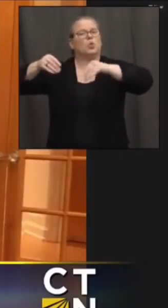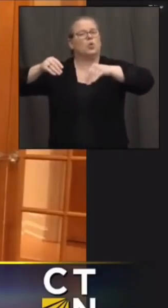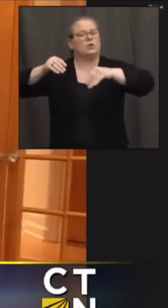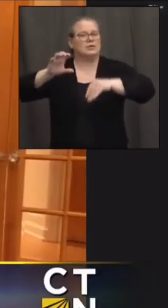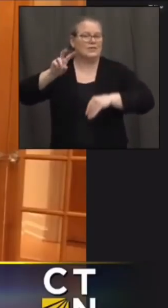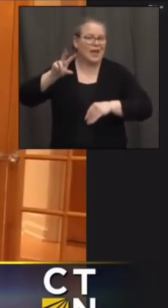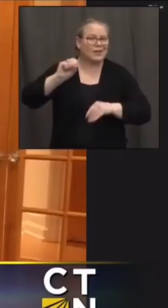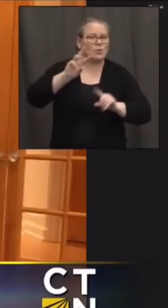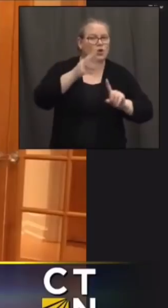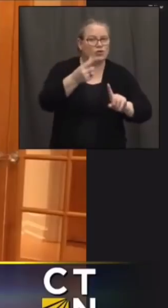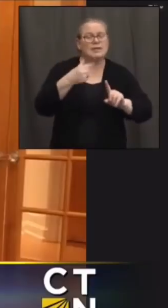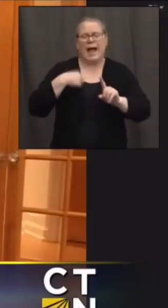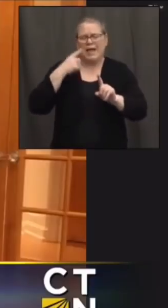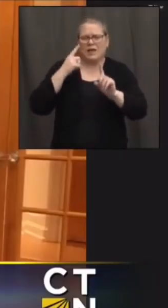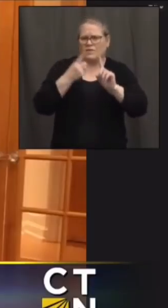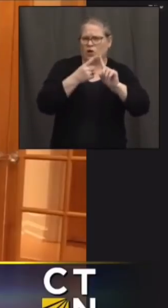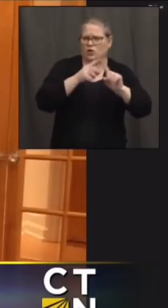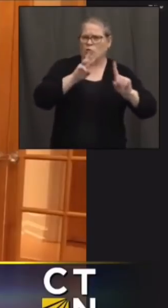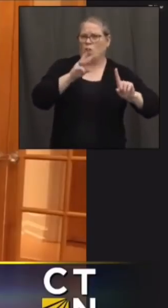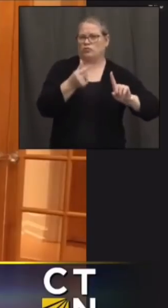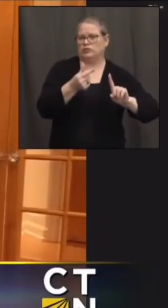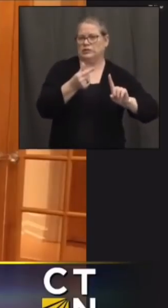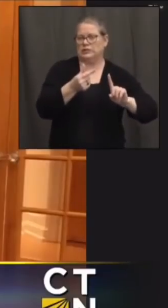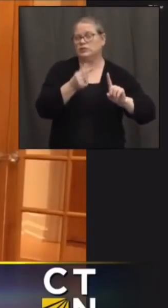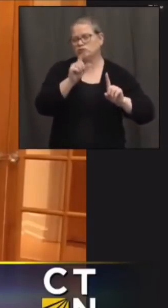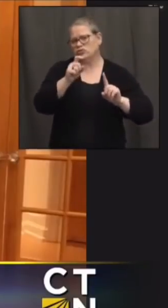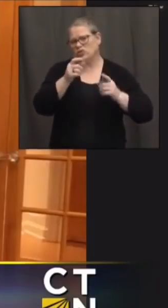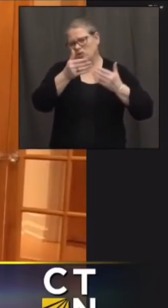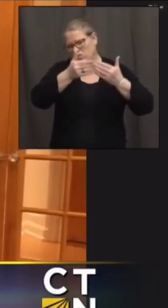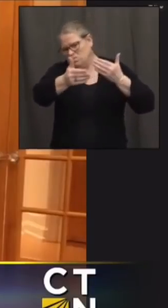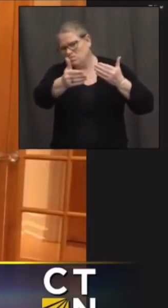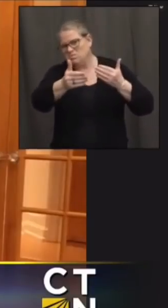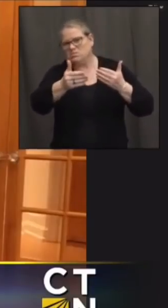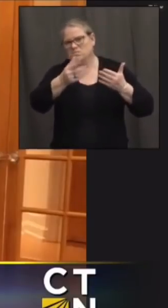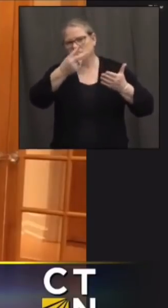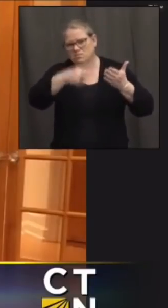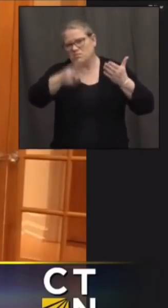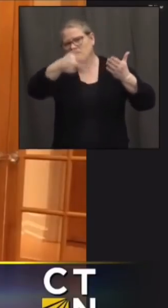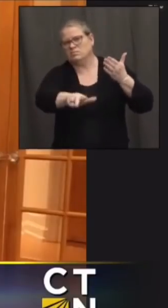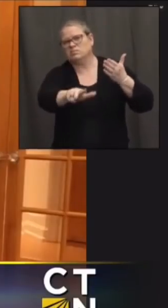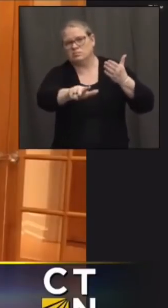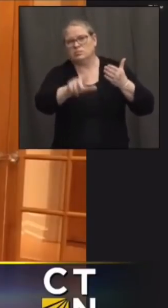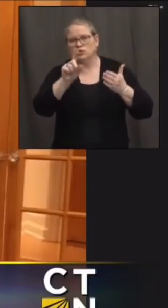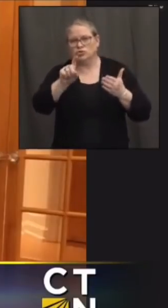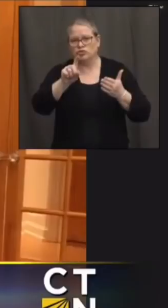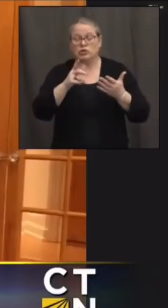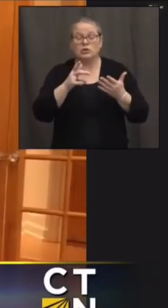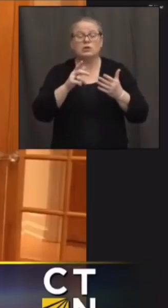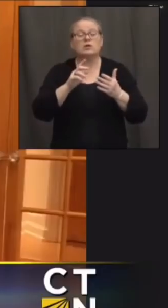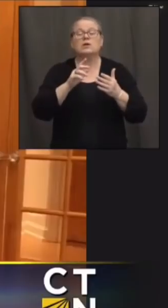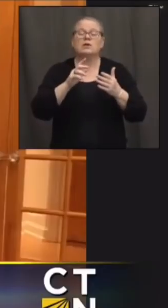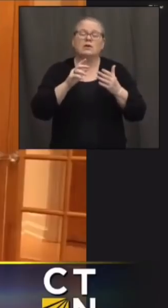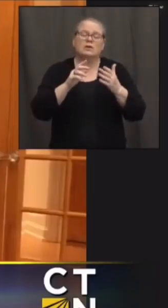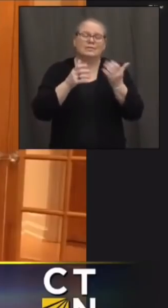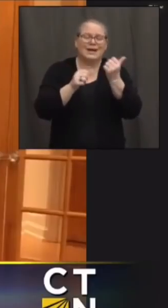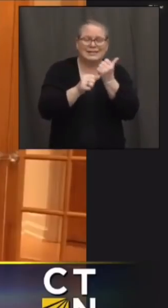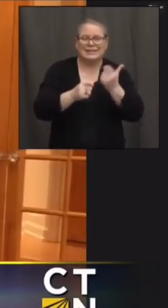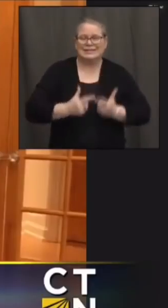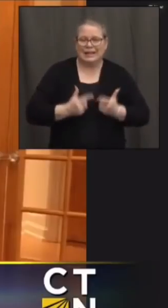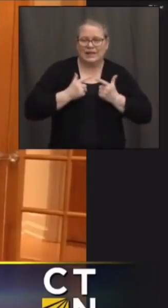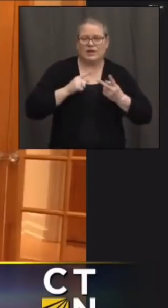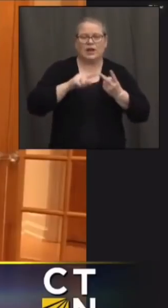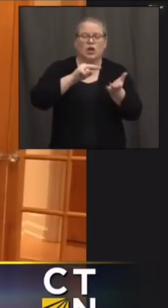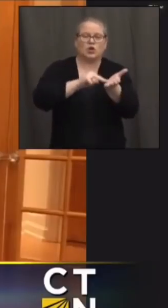i think walgreens will be first in that in the coming weeks they had a smaller percentage of the assisted living facility and nursing home